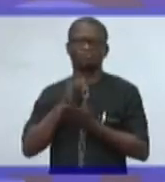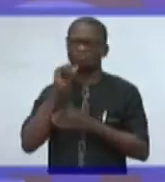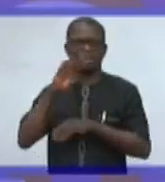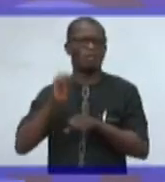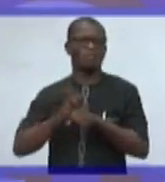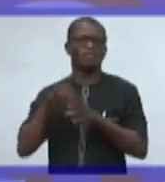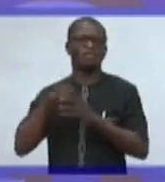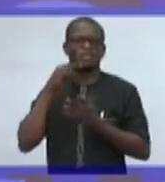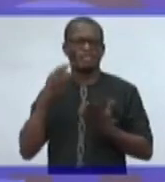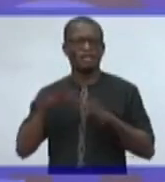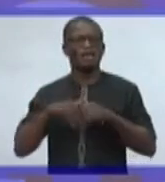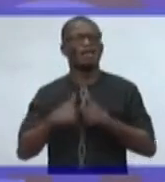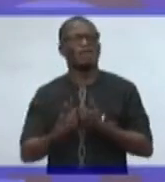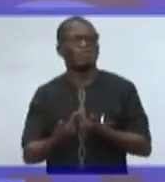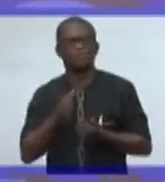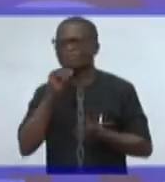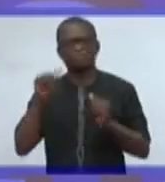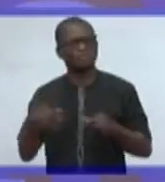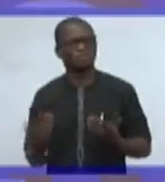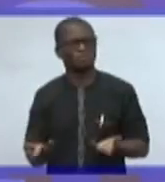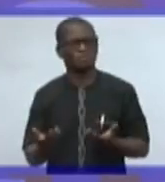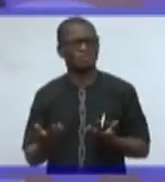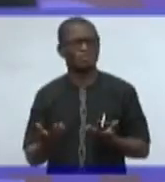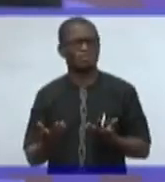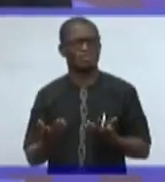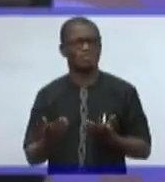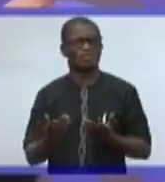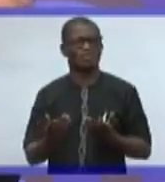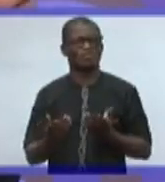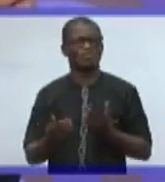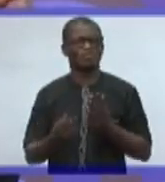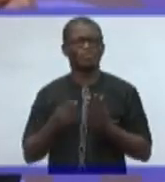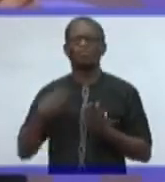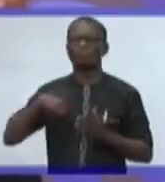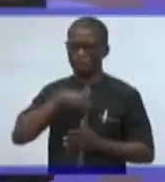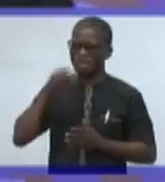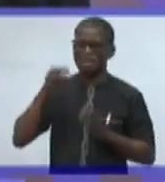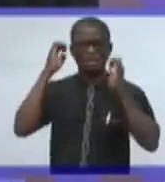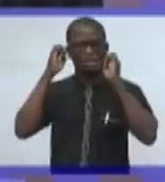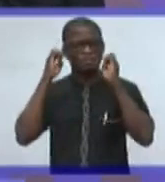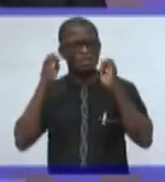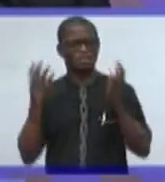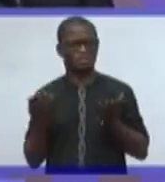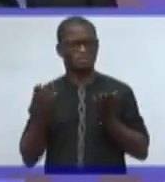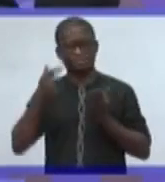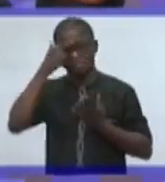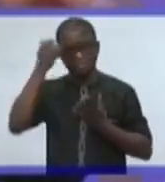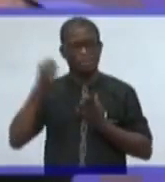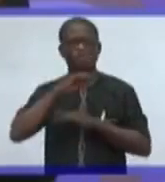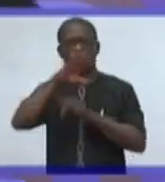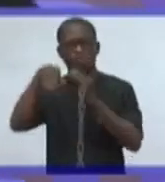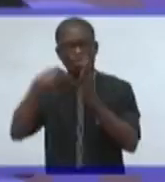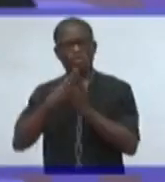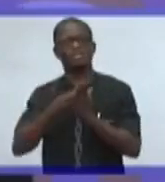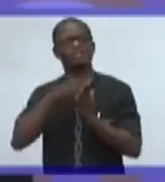How can that be? It's not possible. You need education, because all these